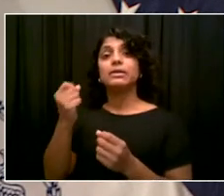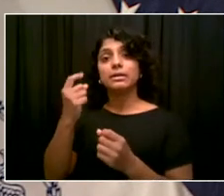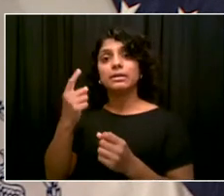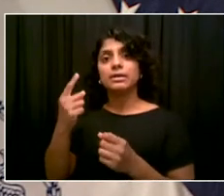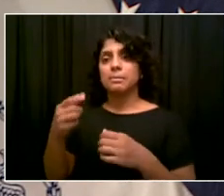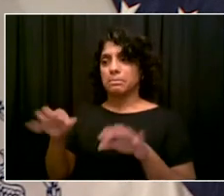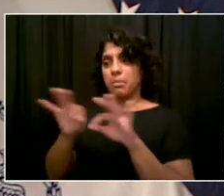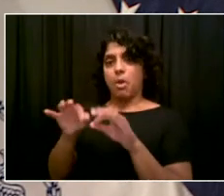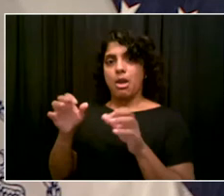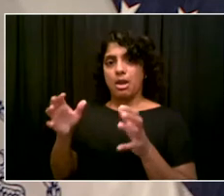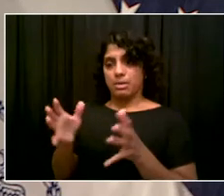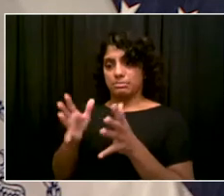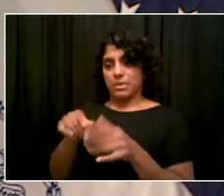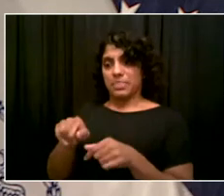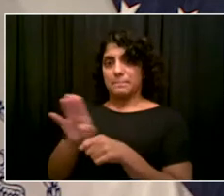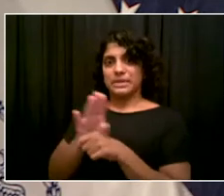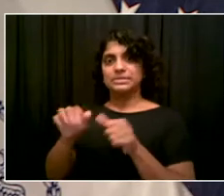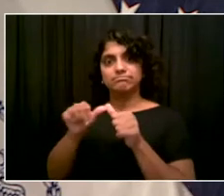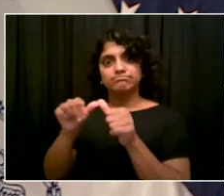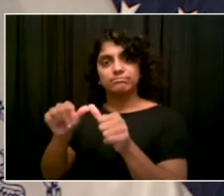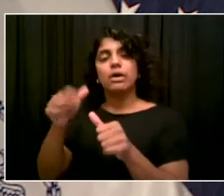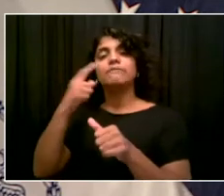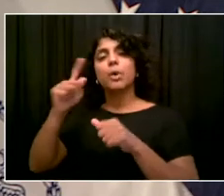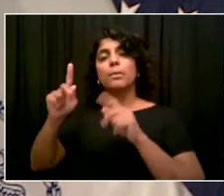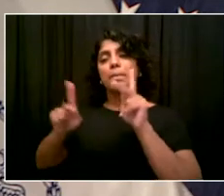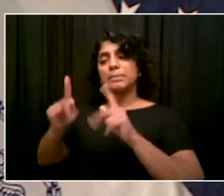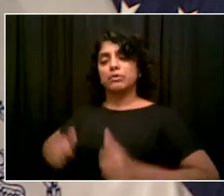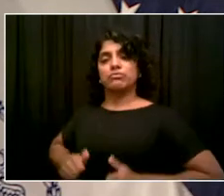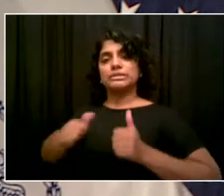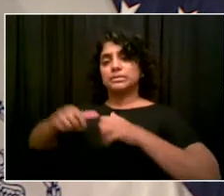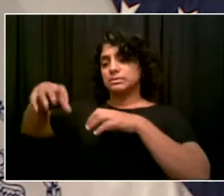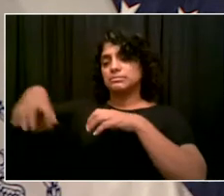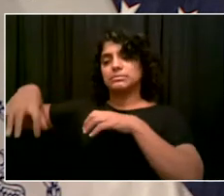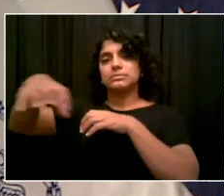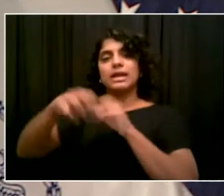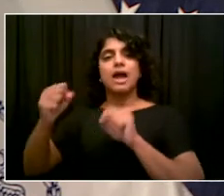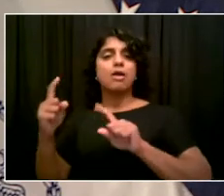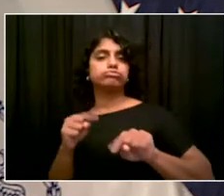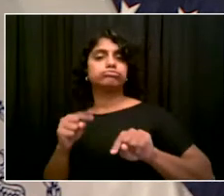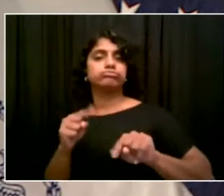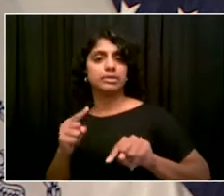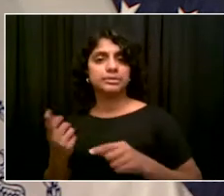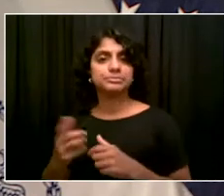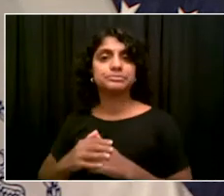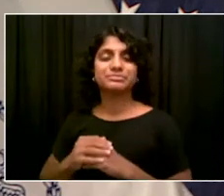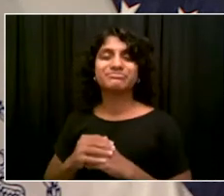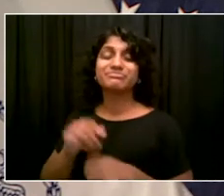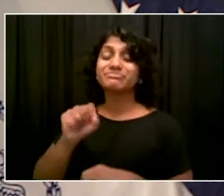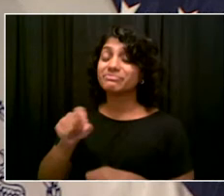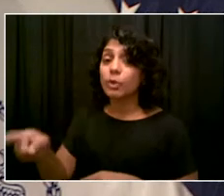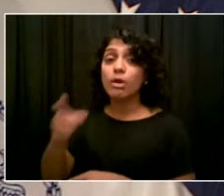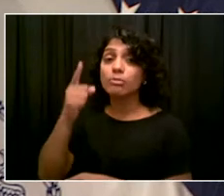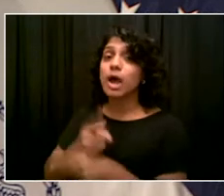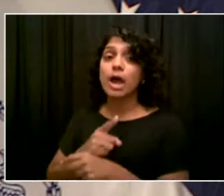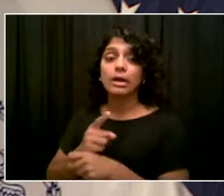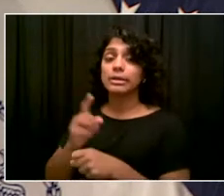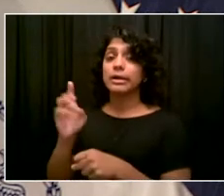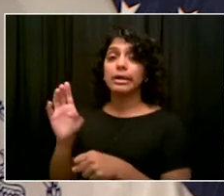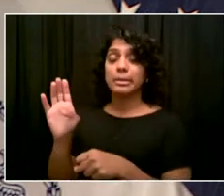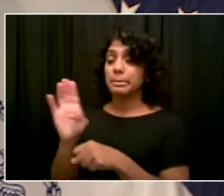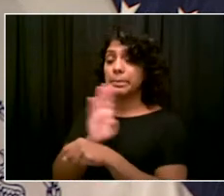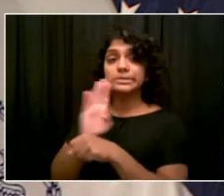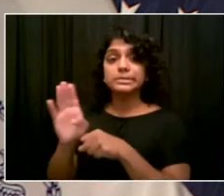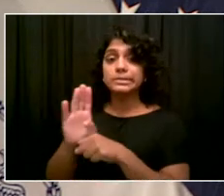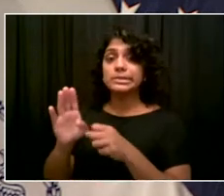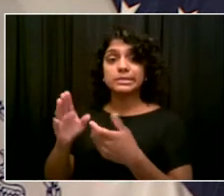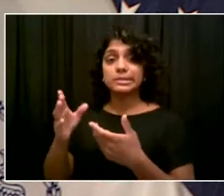sure that as we have development, and a lot of development is now happening in this city again, for all those folks who said New York City